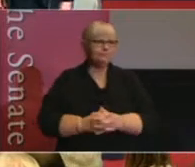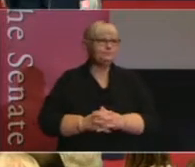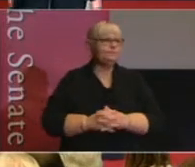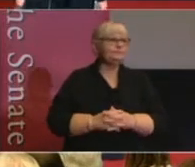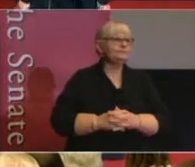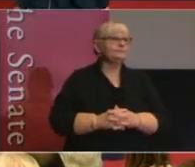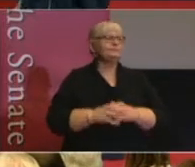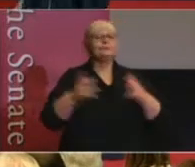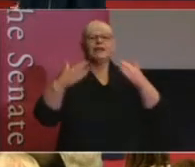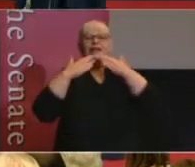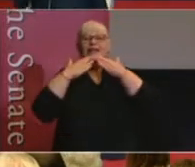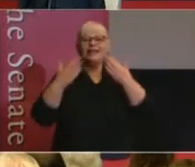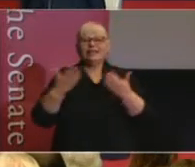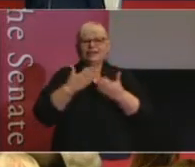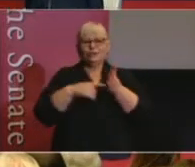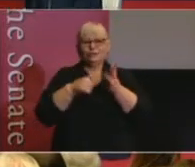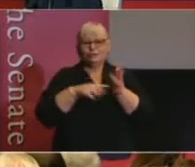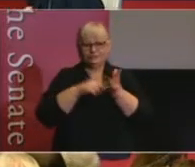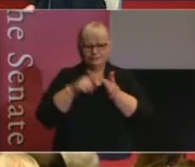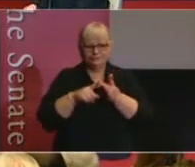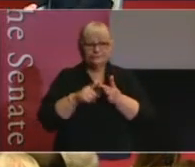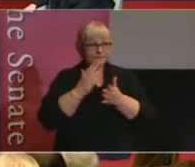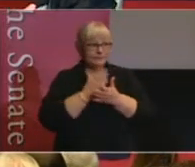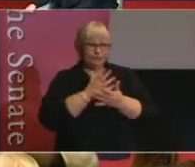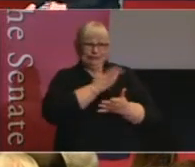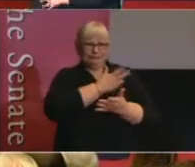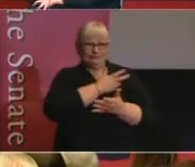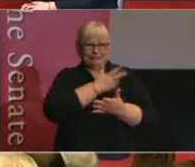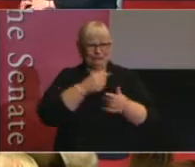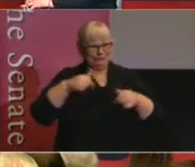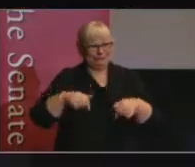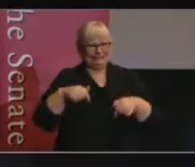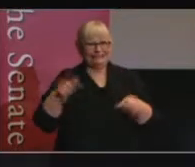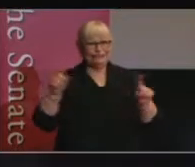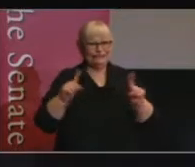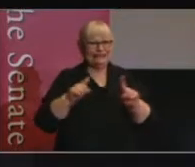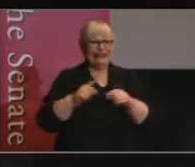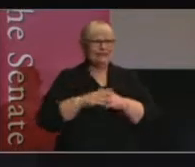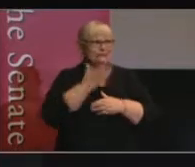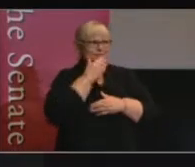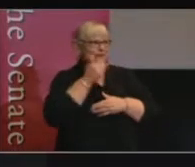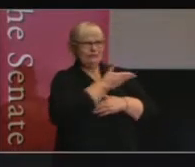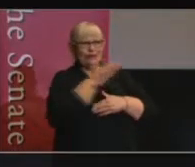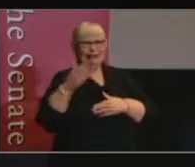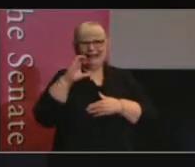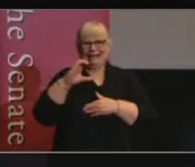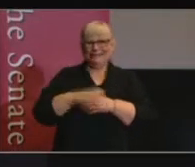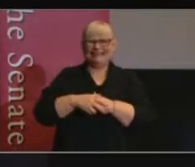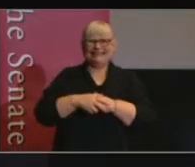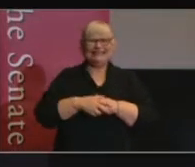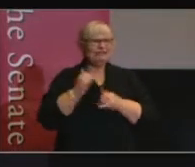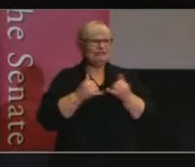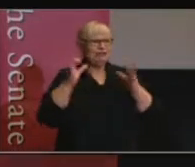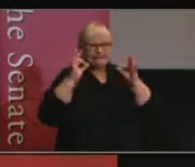Thank you so much Tony and it's a real privilege to be here with you today in this beautiful city and this very